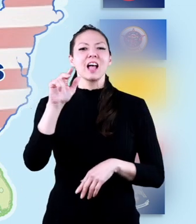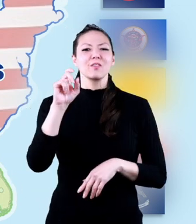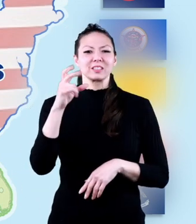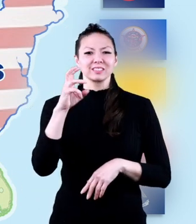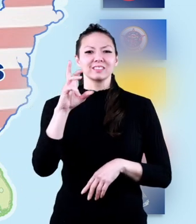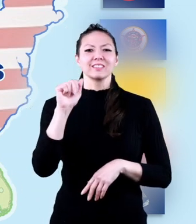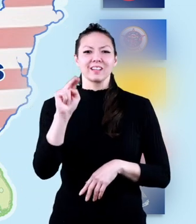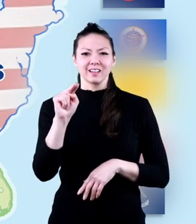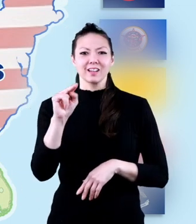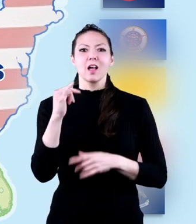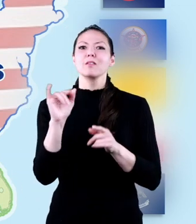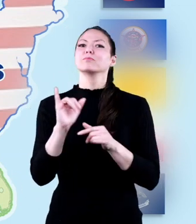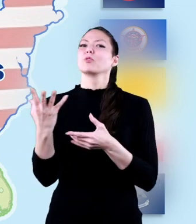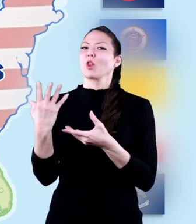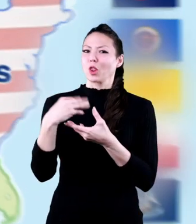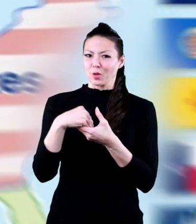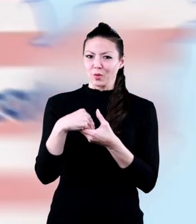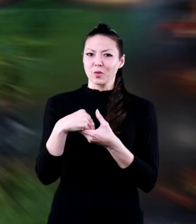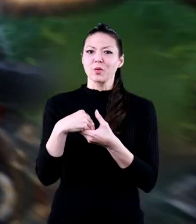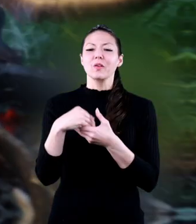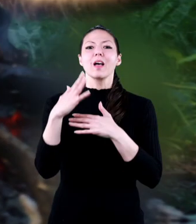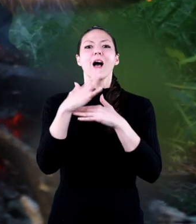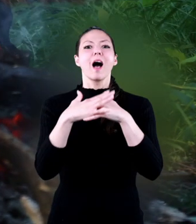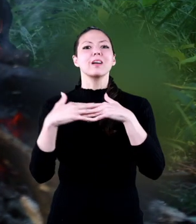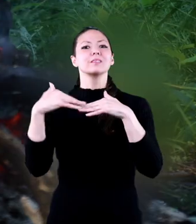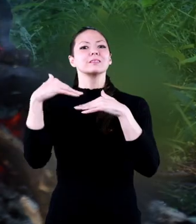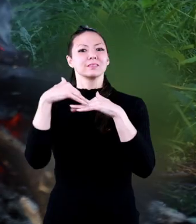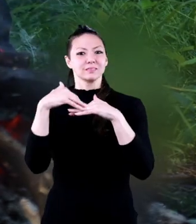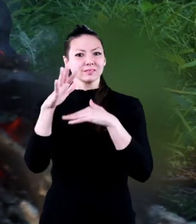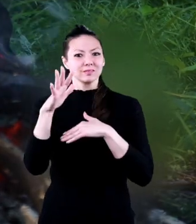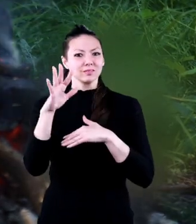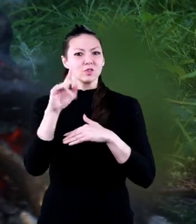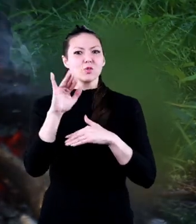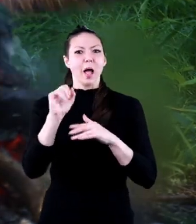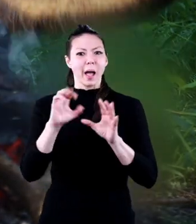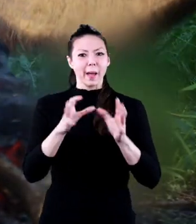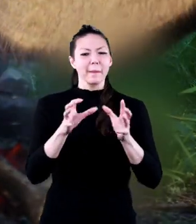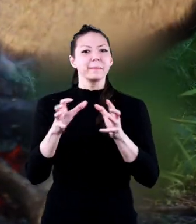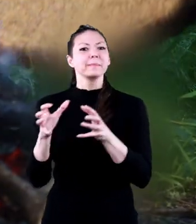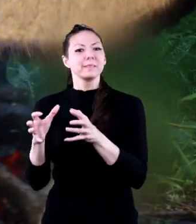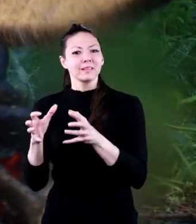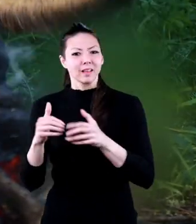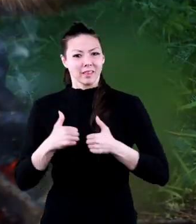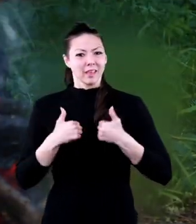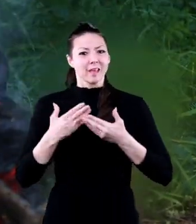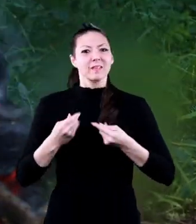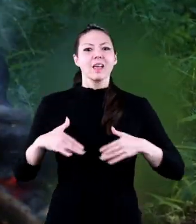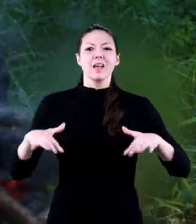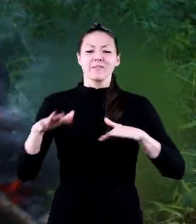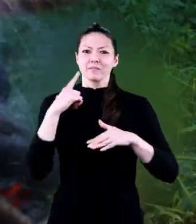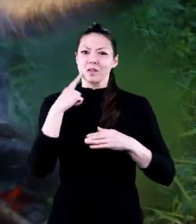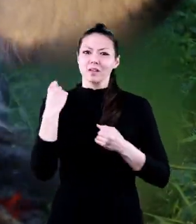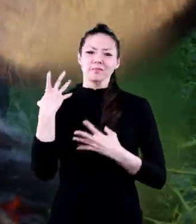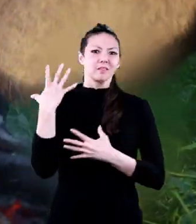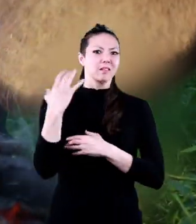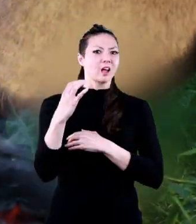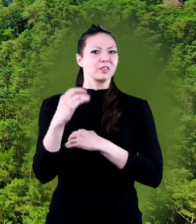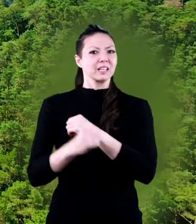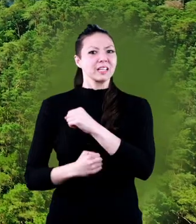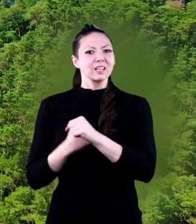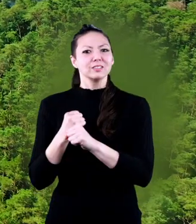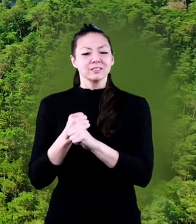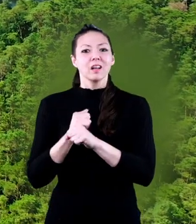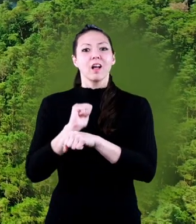Saskatchewan were also included. Even though indigenous tribes had lived on this land for hundreds of years,